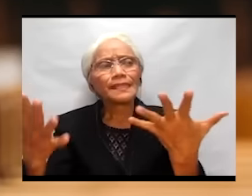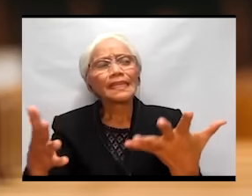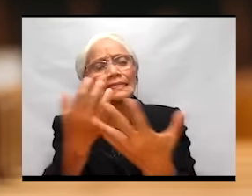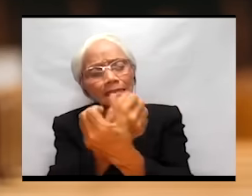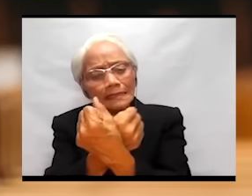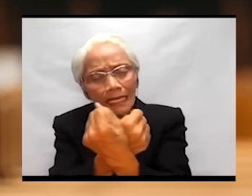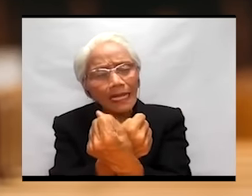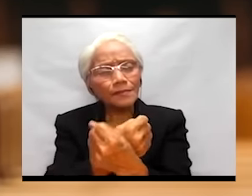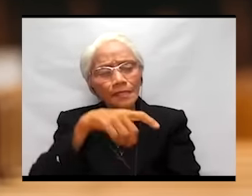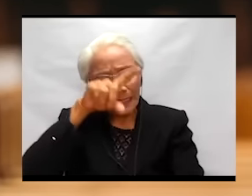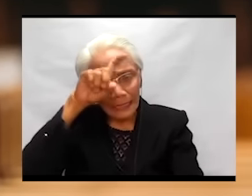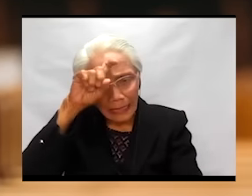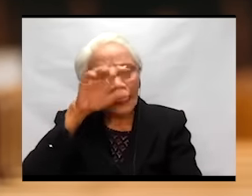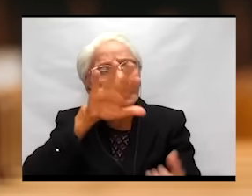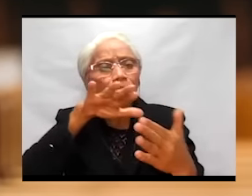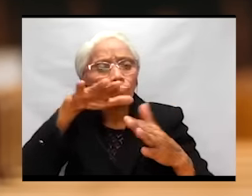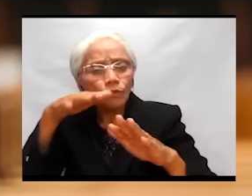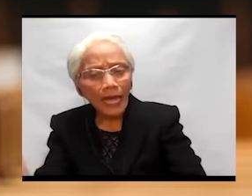Wow.